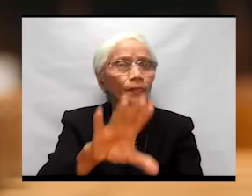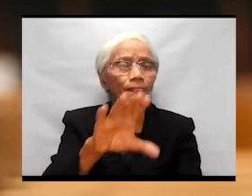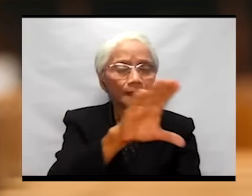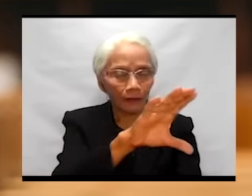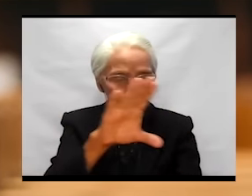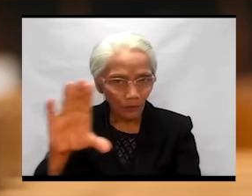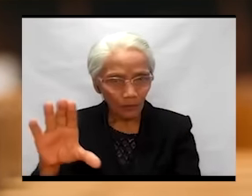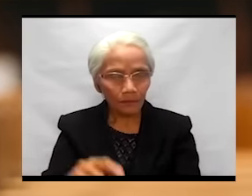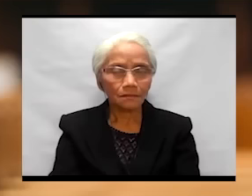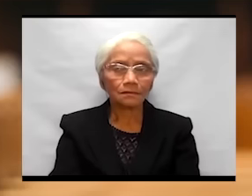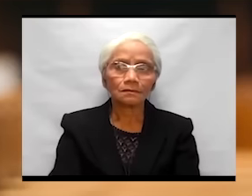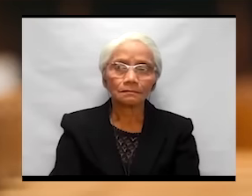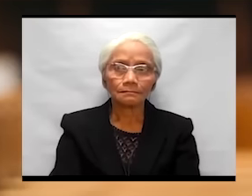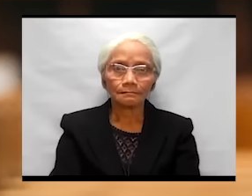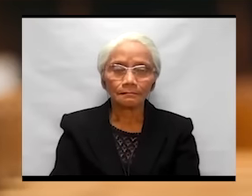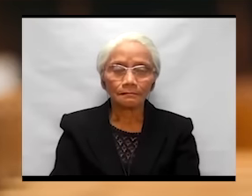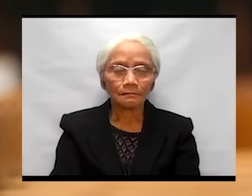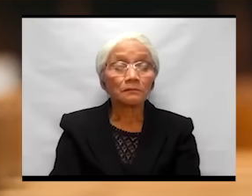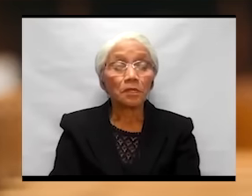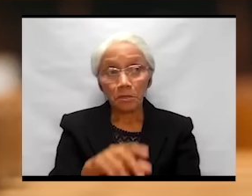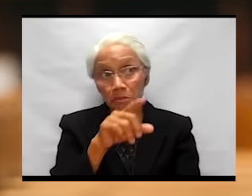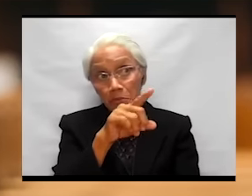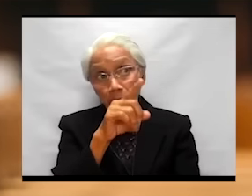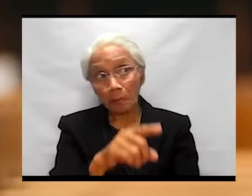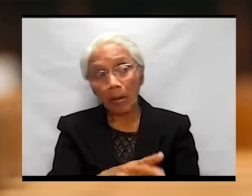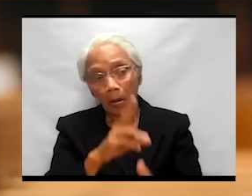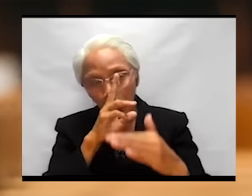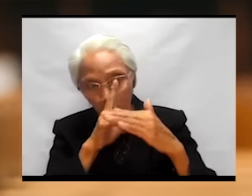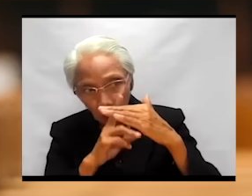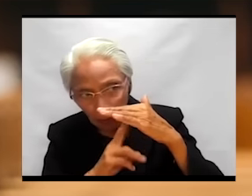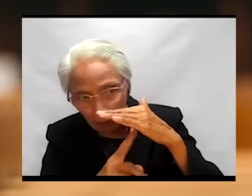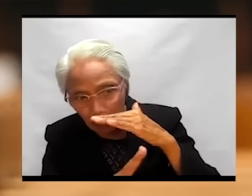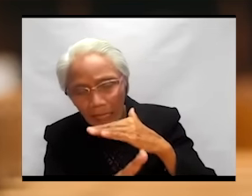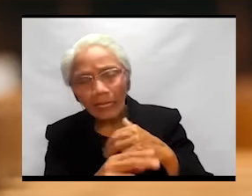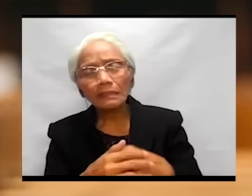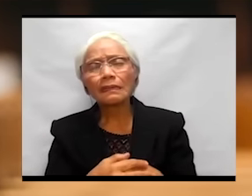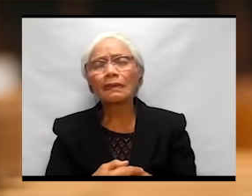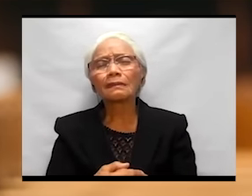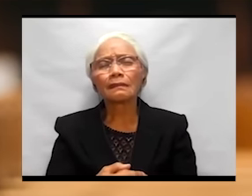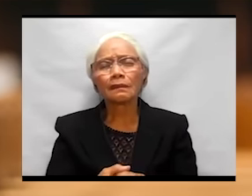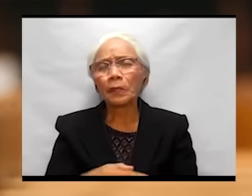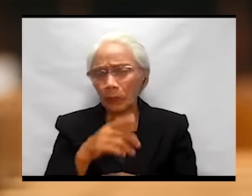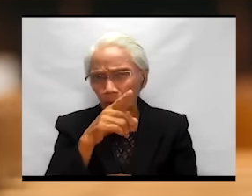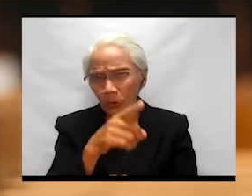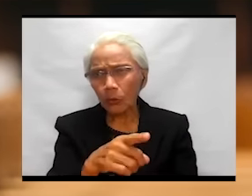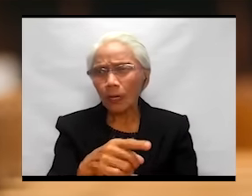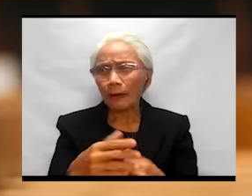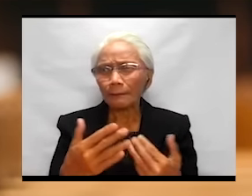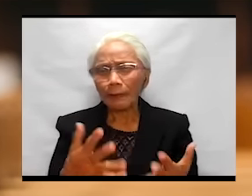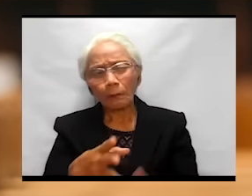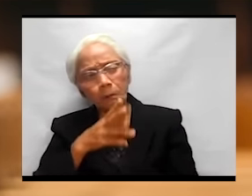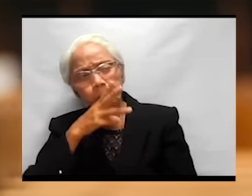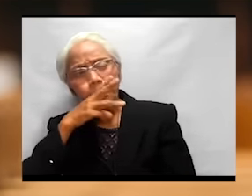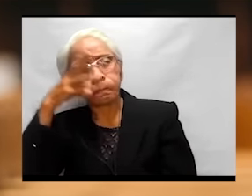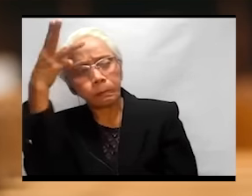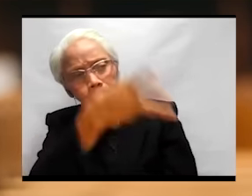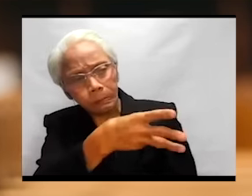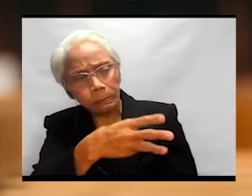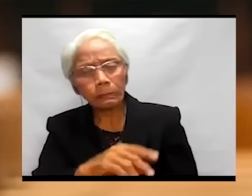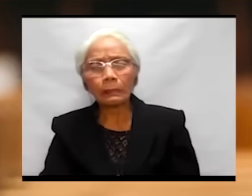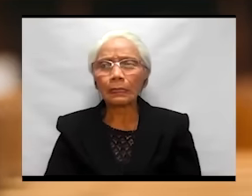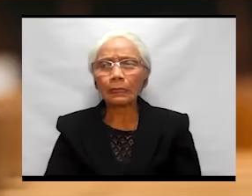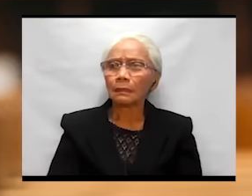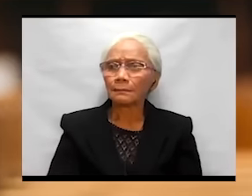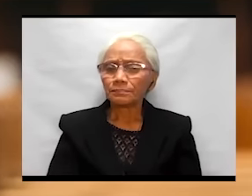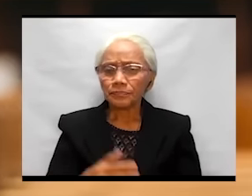on the cross. You will be humiliated. You will be spat upon.